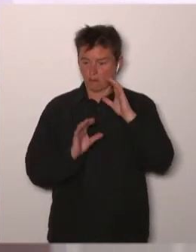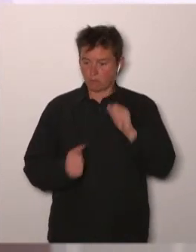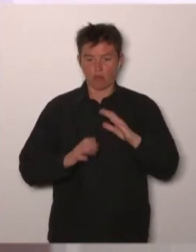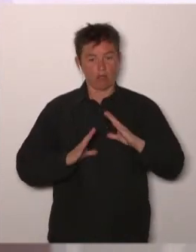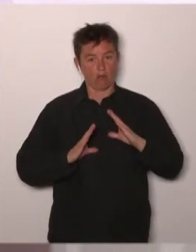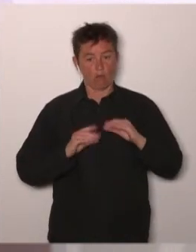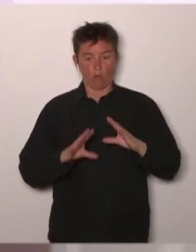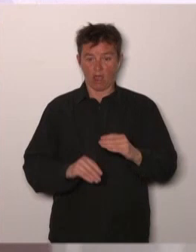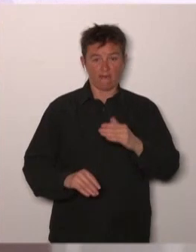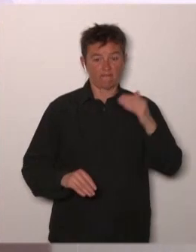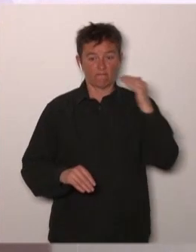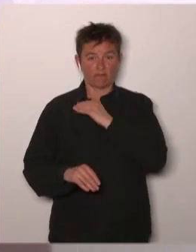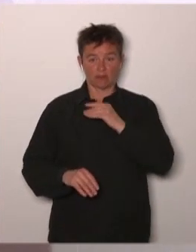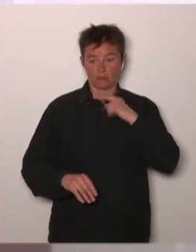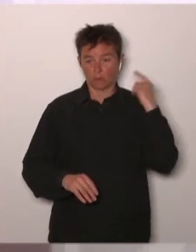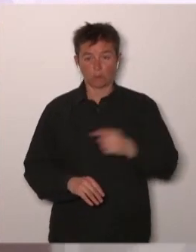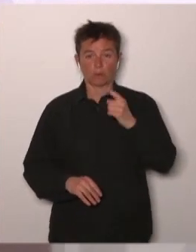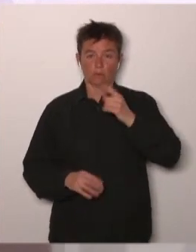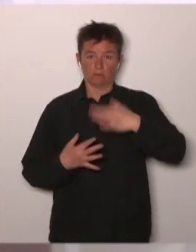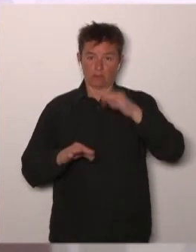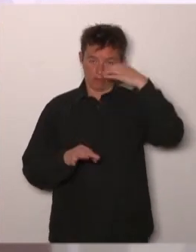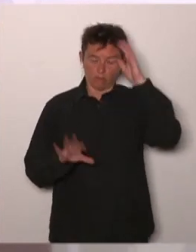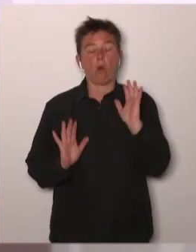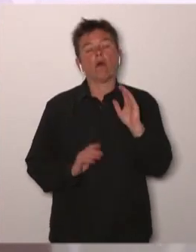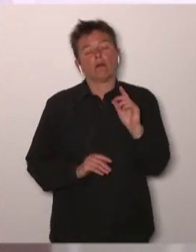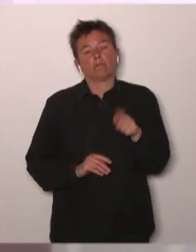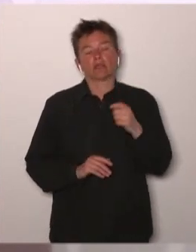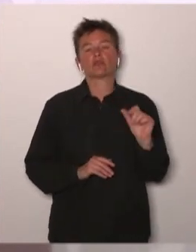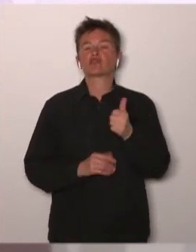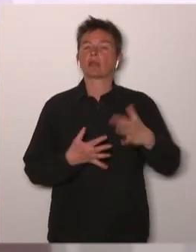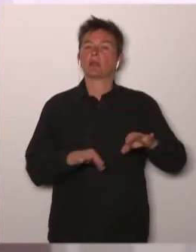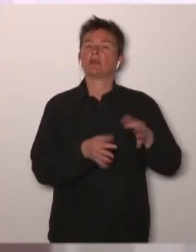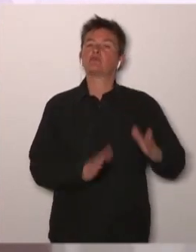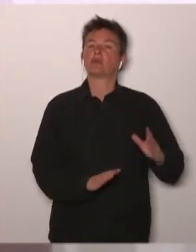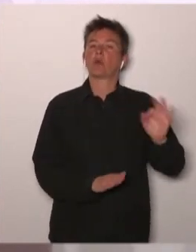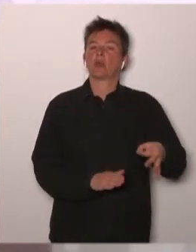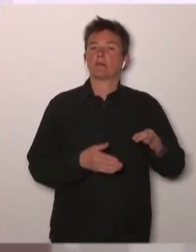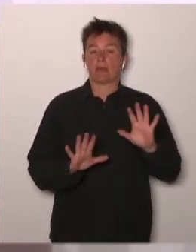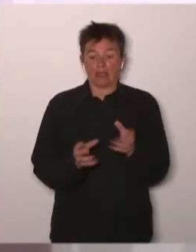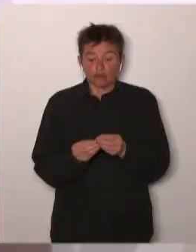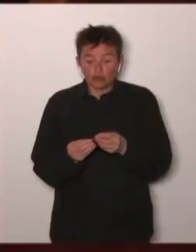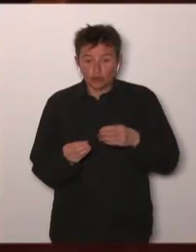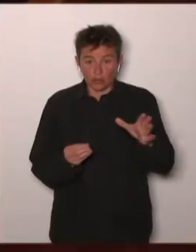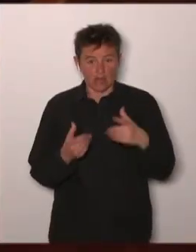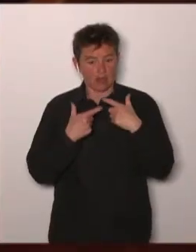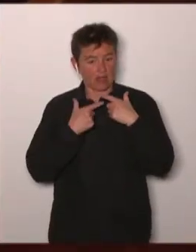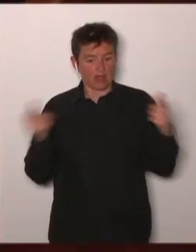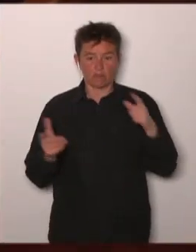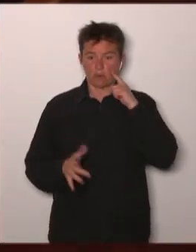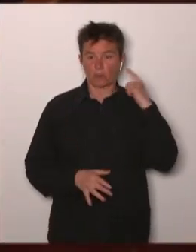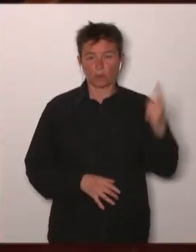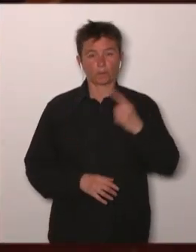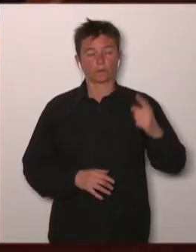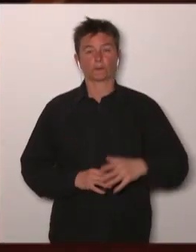decision of course principle of subsidiarity but at least the data set is there for everyone so need